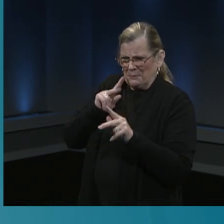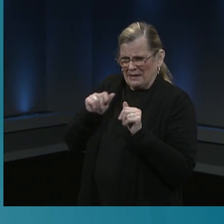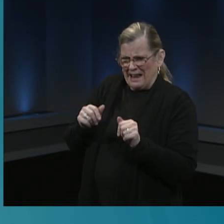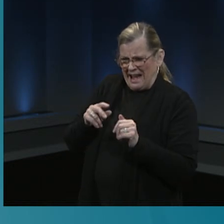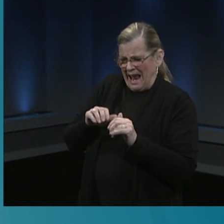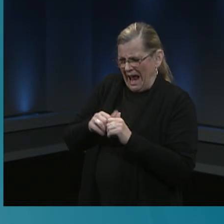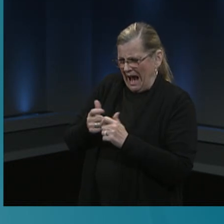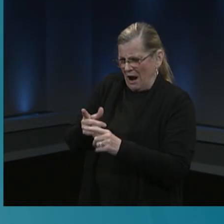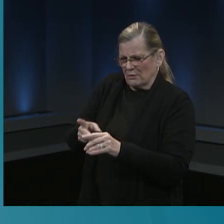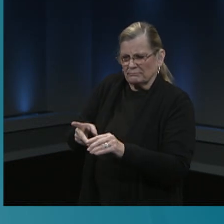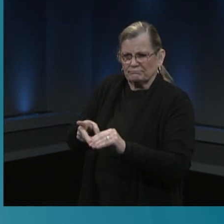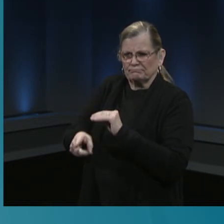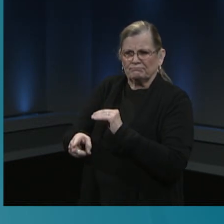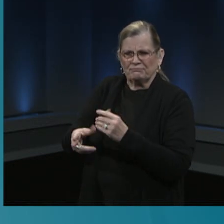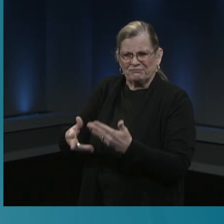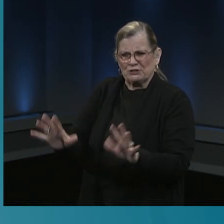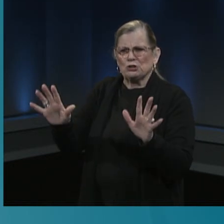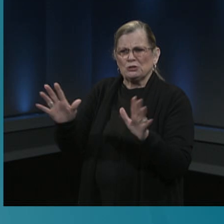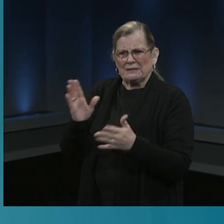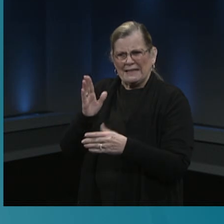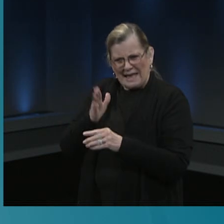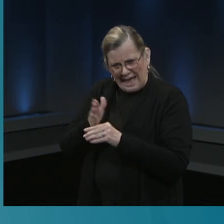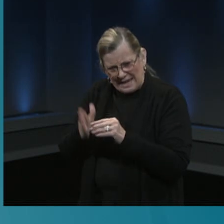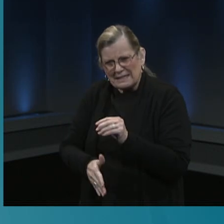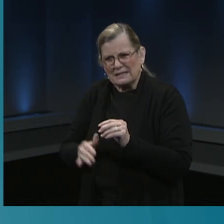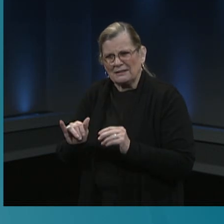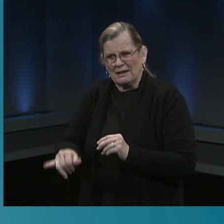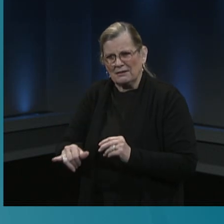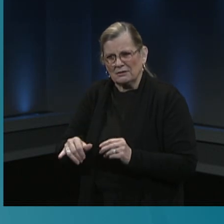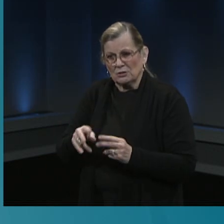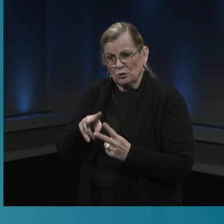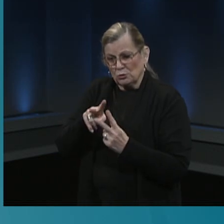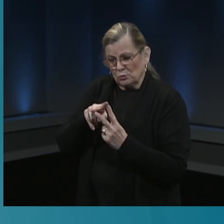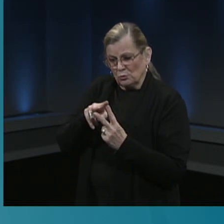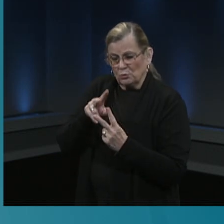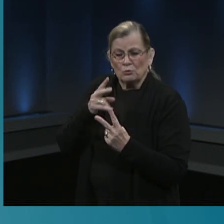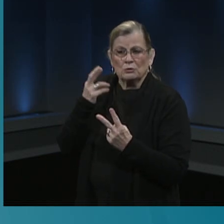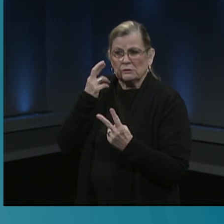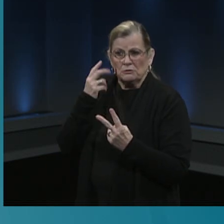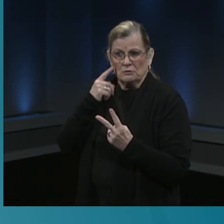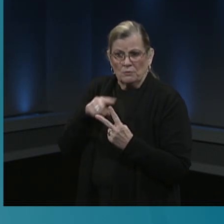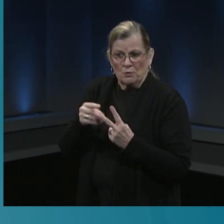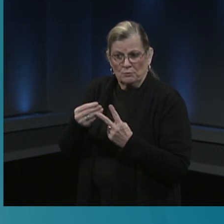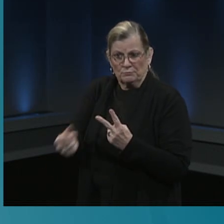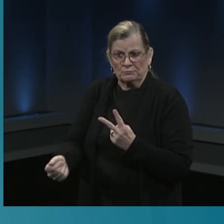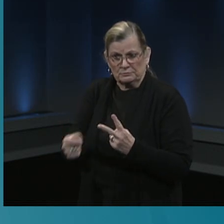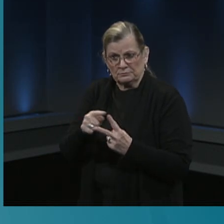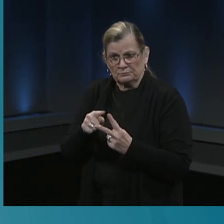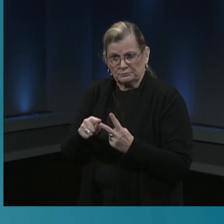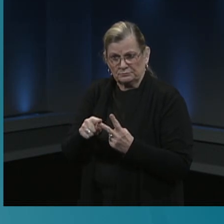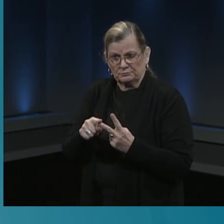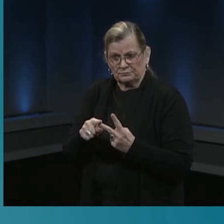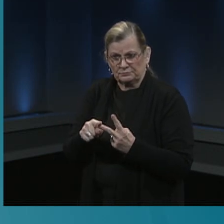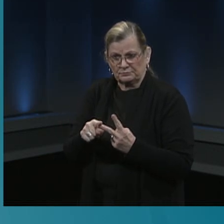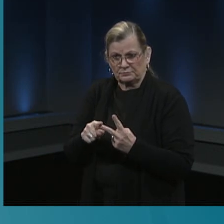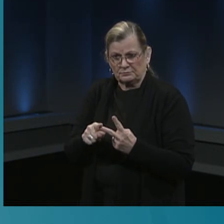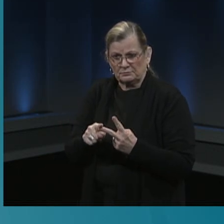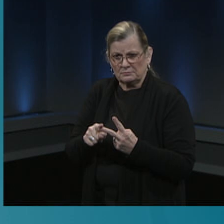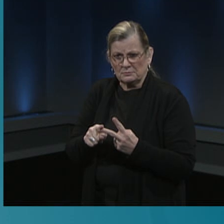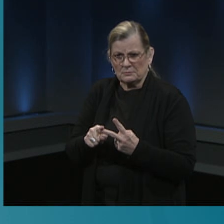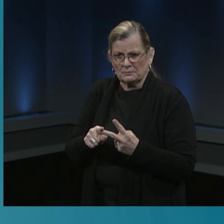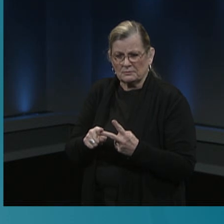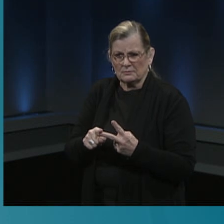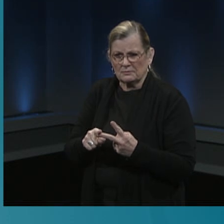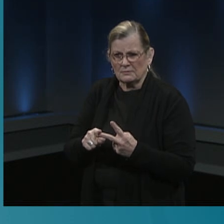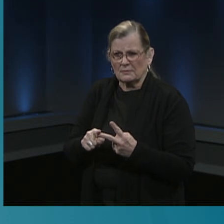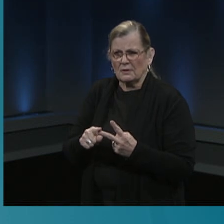really two ways to get the immunity that our community needs in order for the pandemic to end. One way is by getting